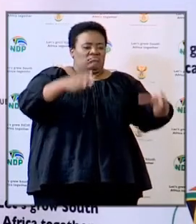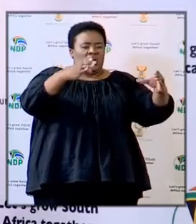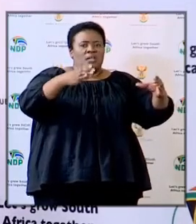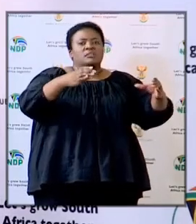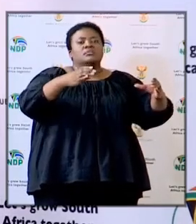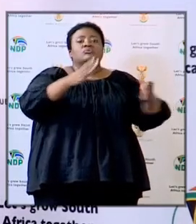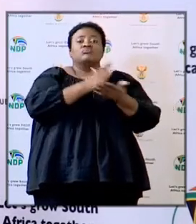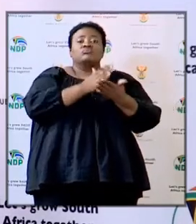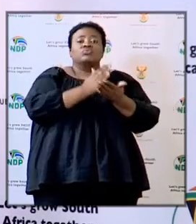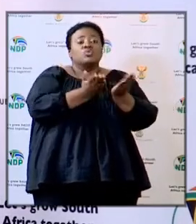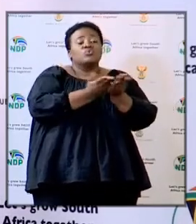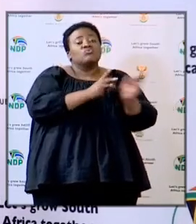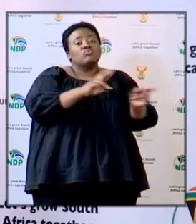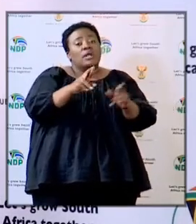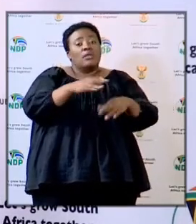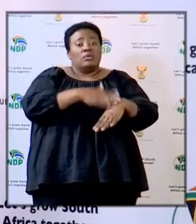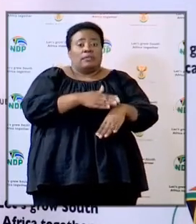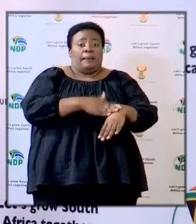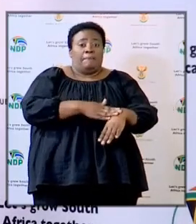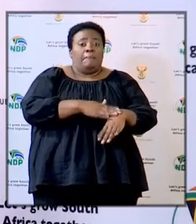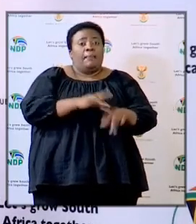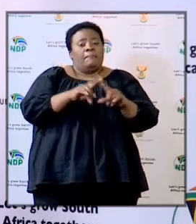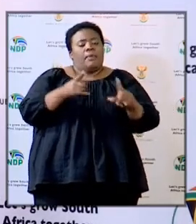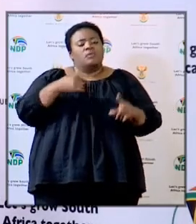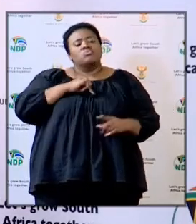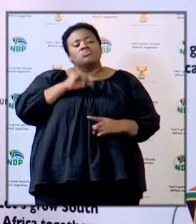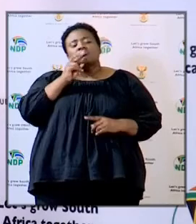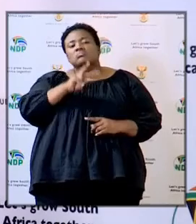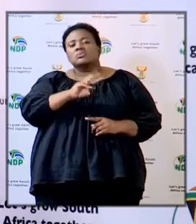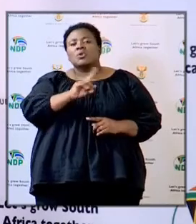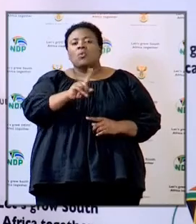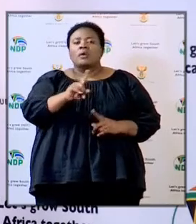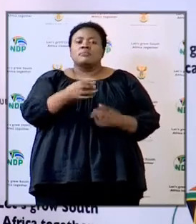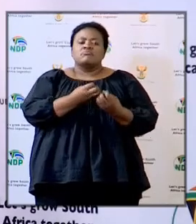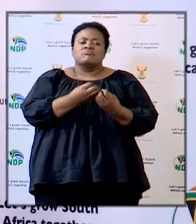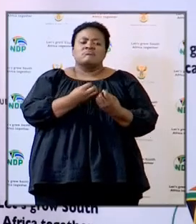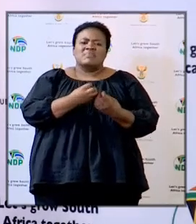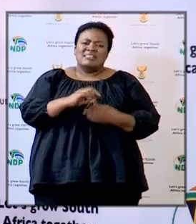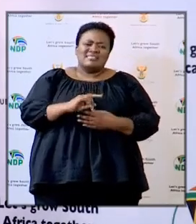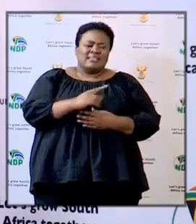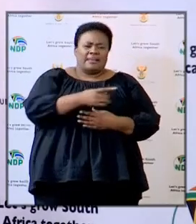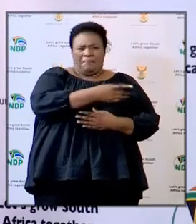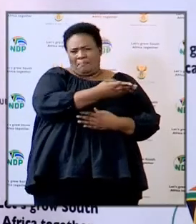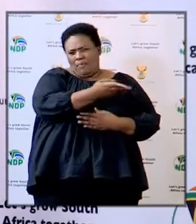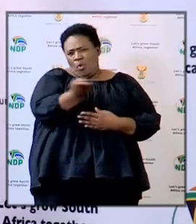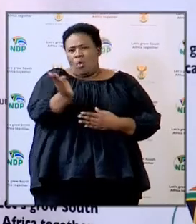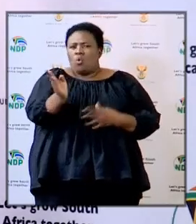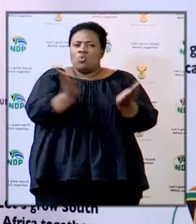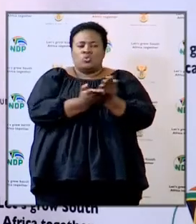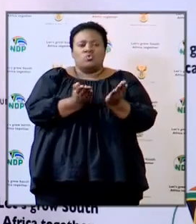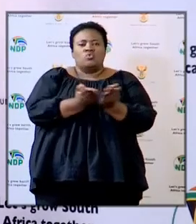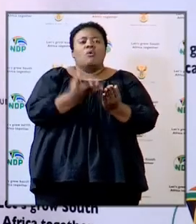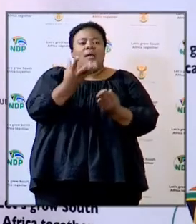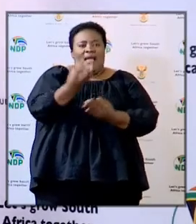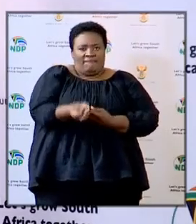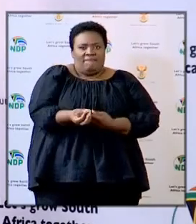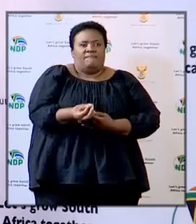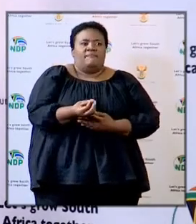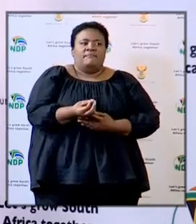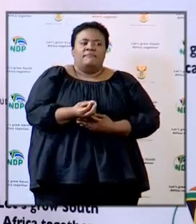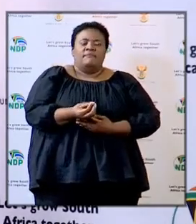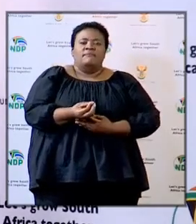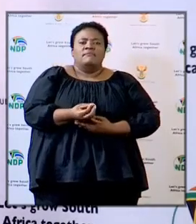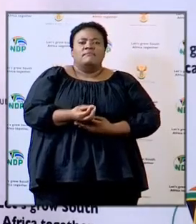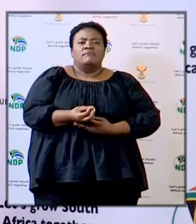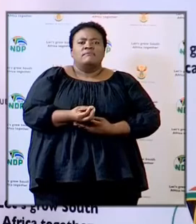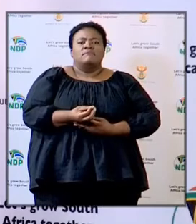ready in time but our observation is that by and large all the schools have got some sort of barring a